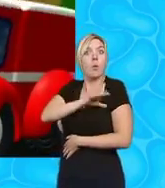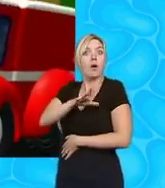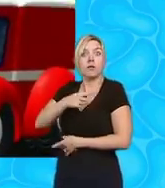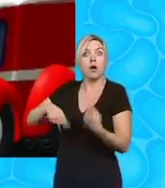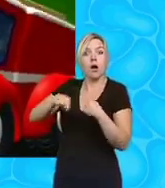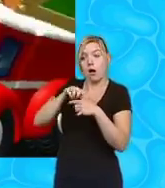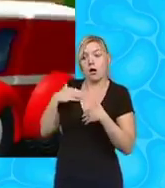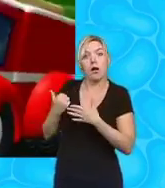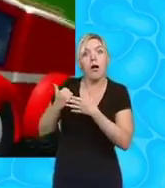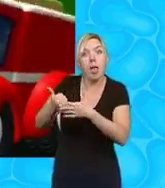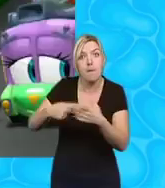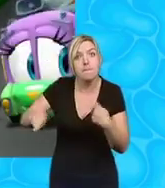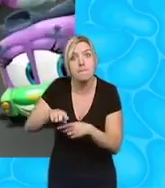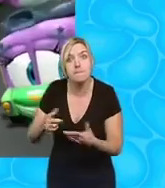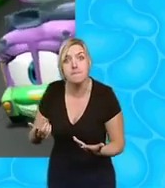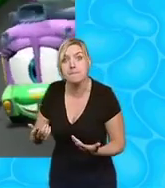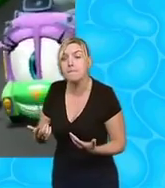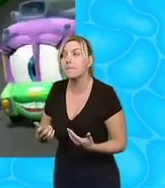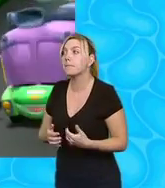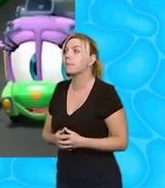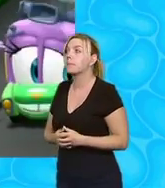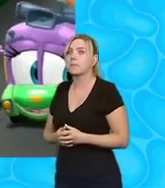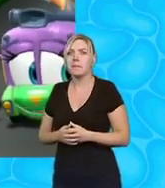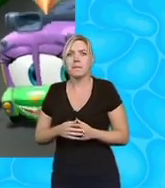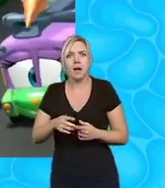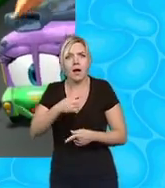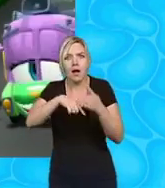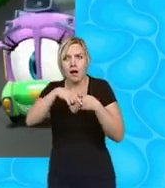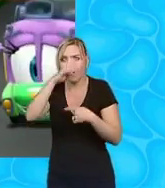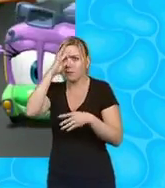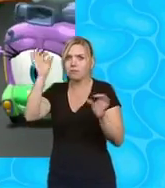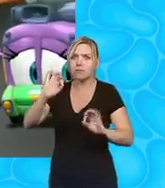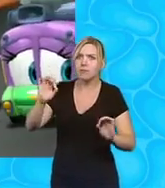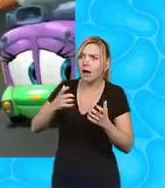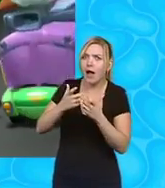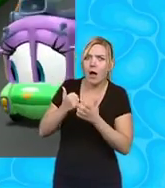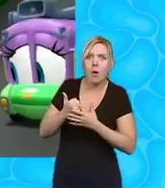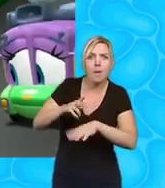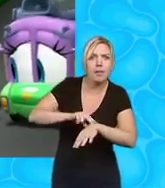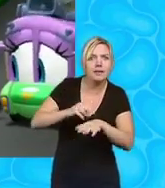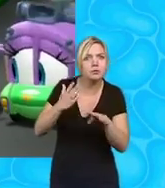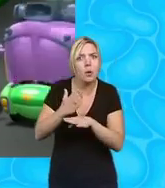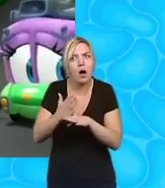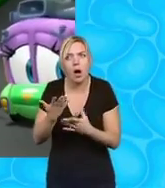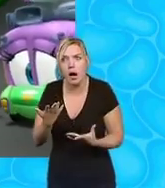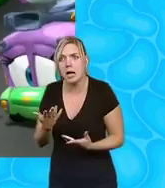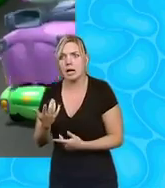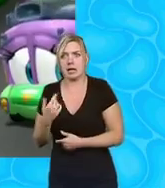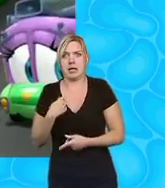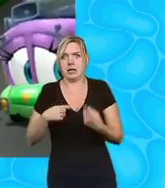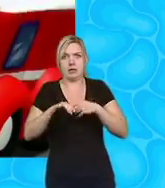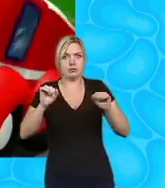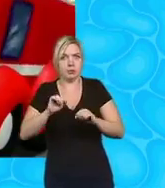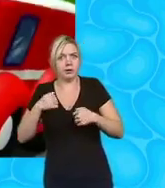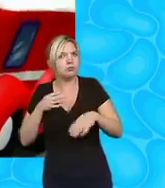very important police job for you but Finley we don't know anything about police work yes we haven't been trained for that